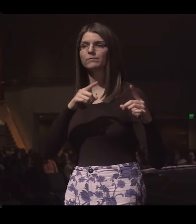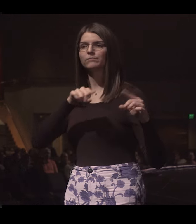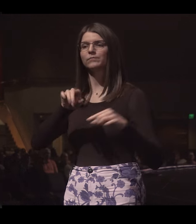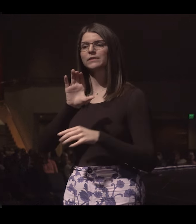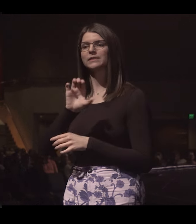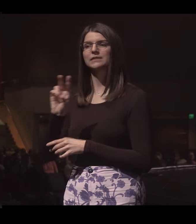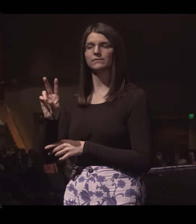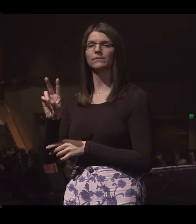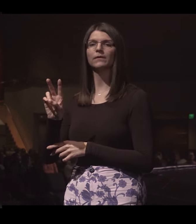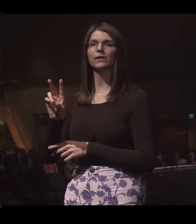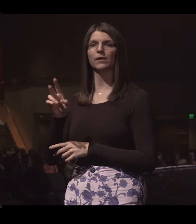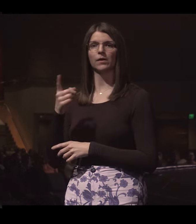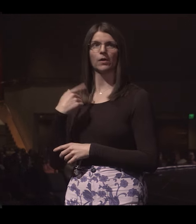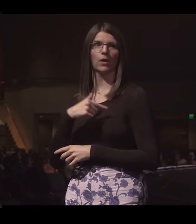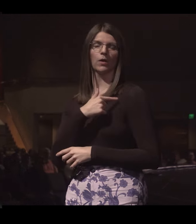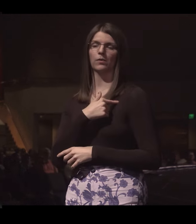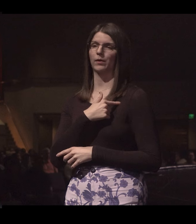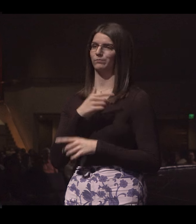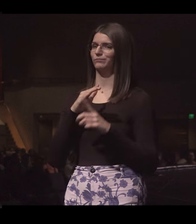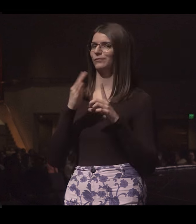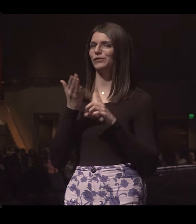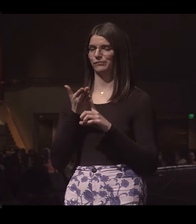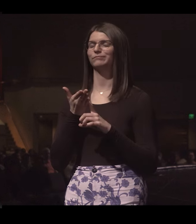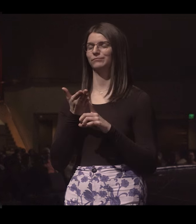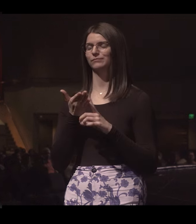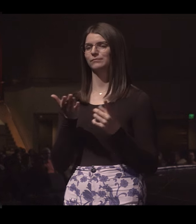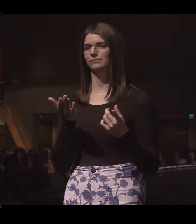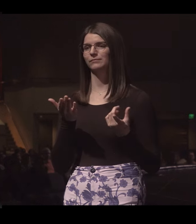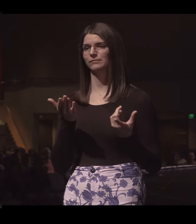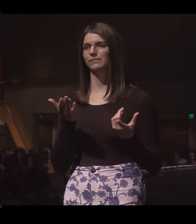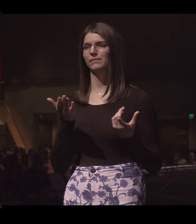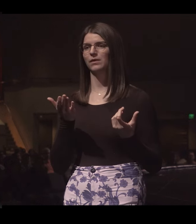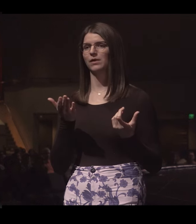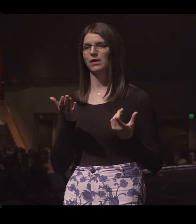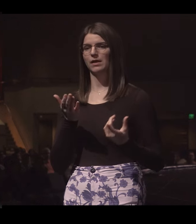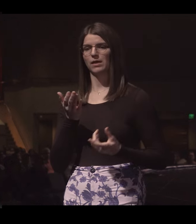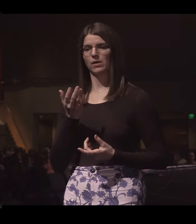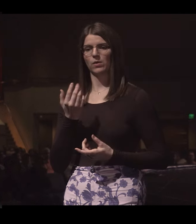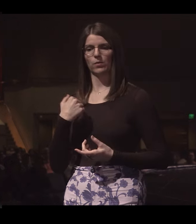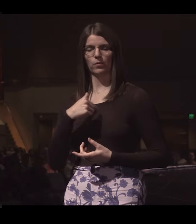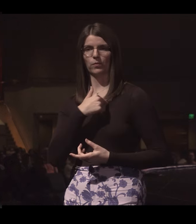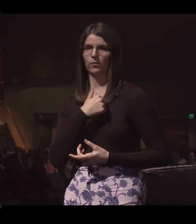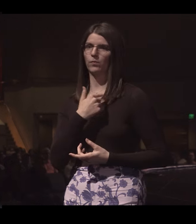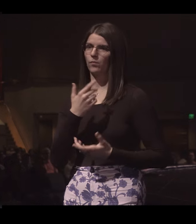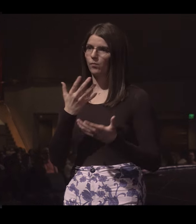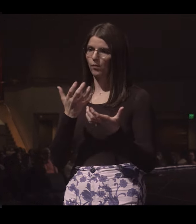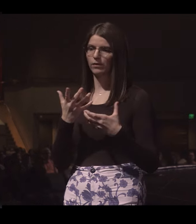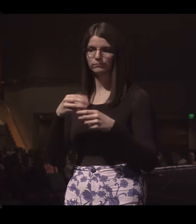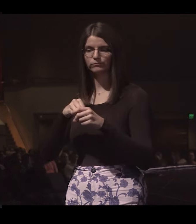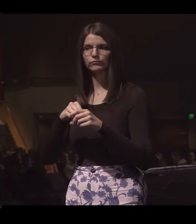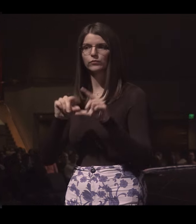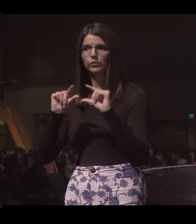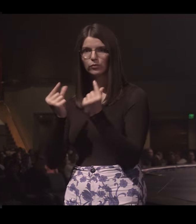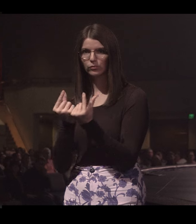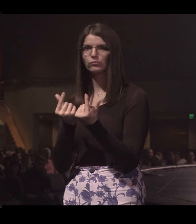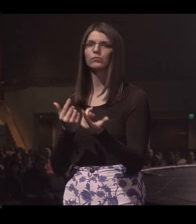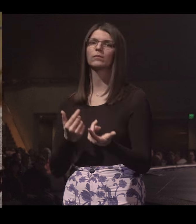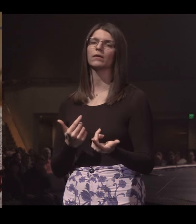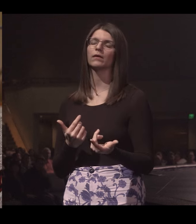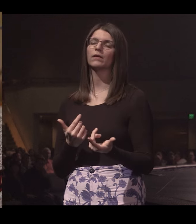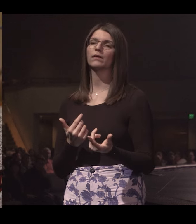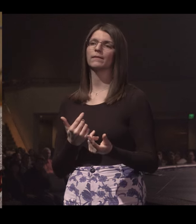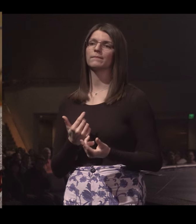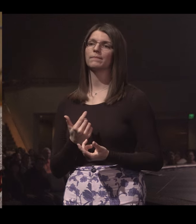CCV, we were already convinced that that was something that we always wanted to be a part of.